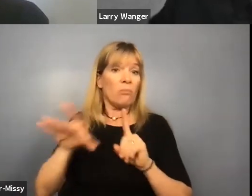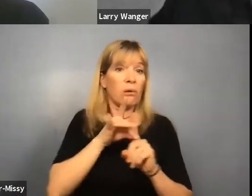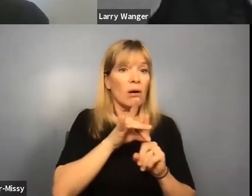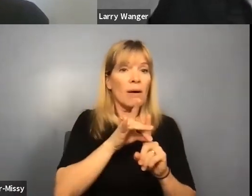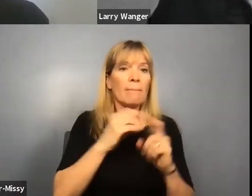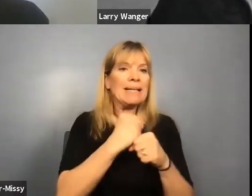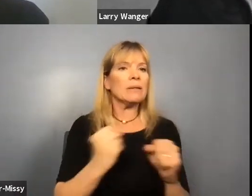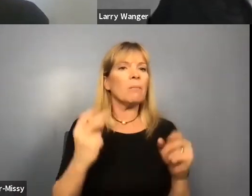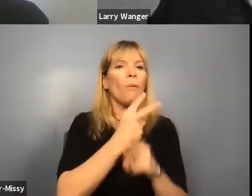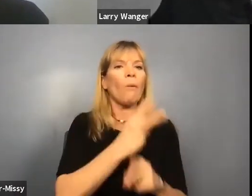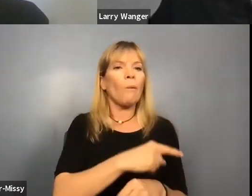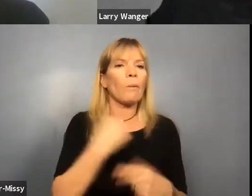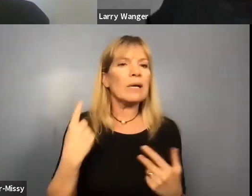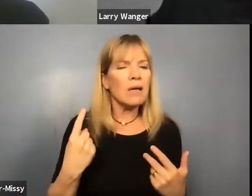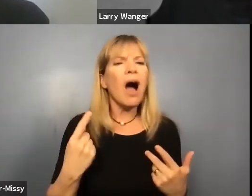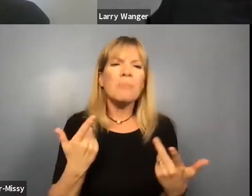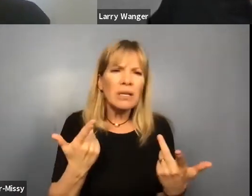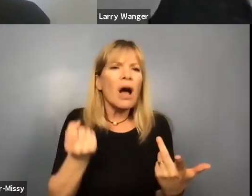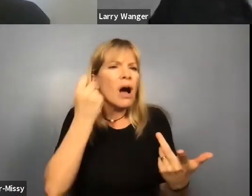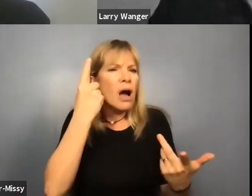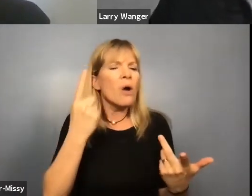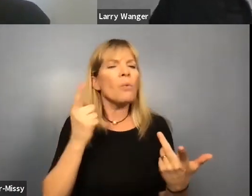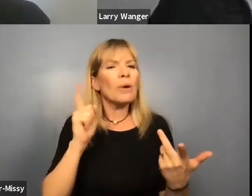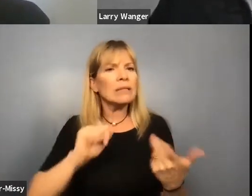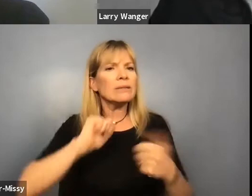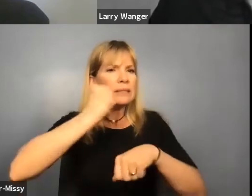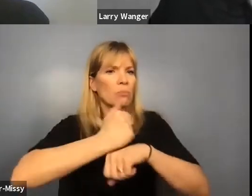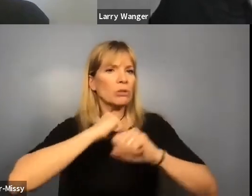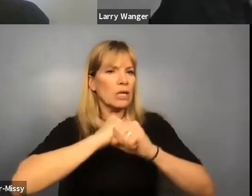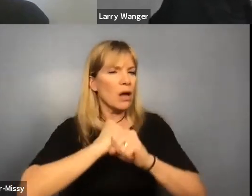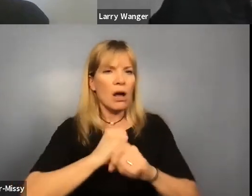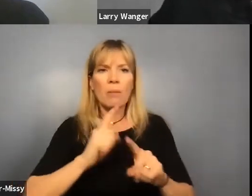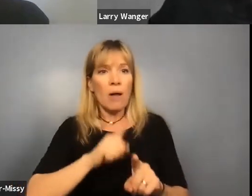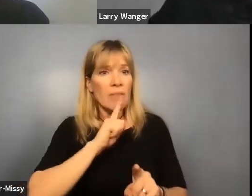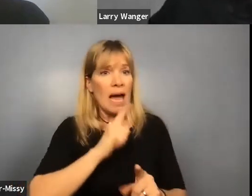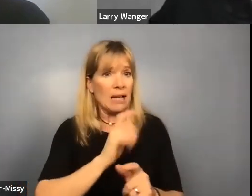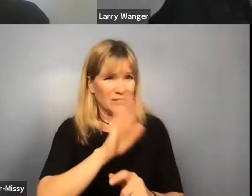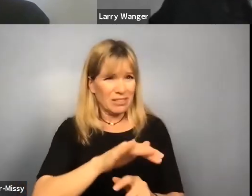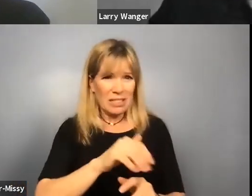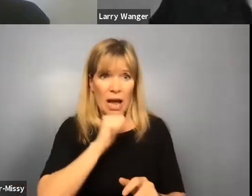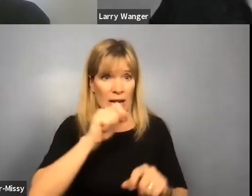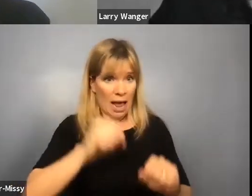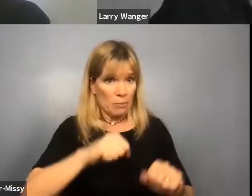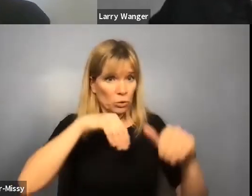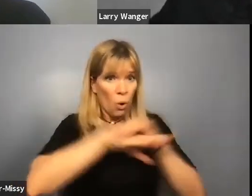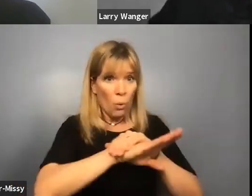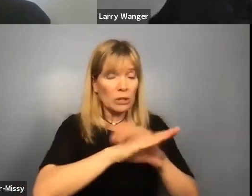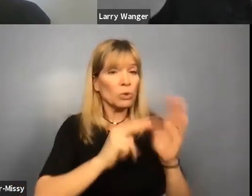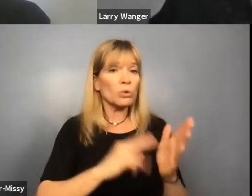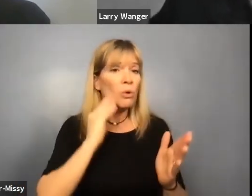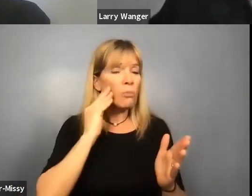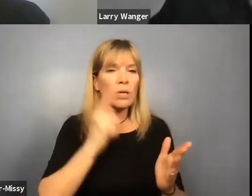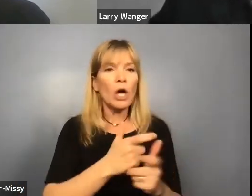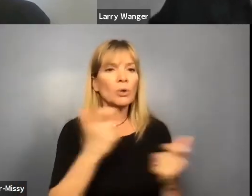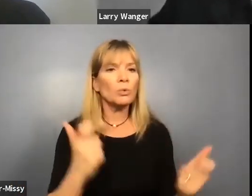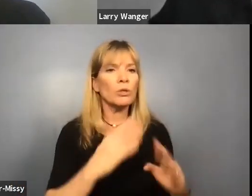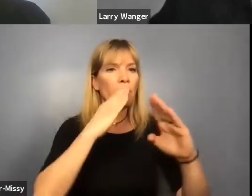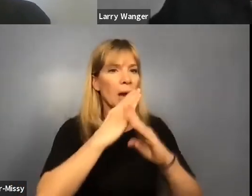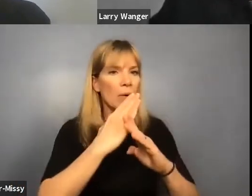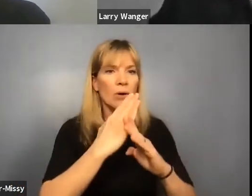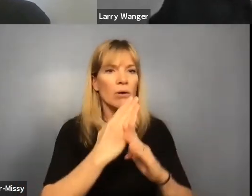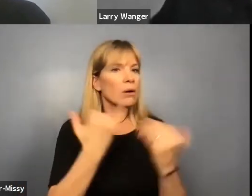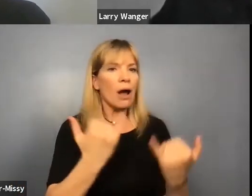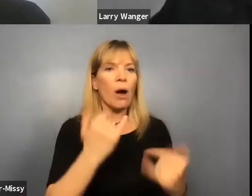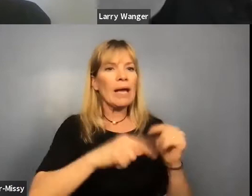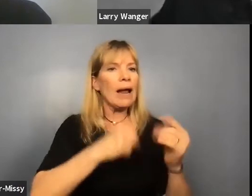warrants putting some protections in place, but that has been a barrier to us being able to help folks get out of these facilities.